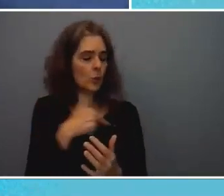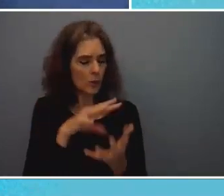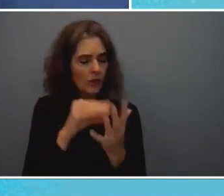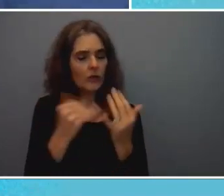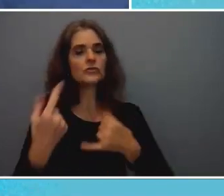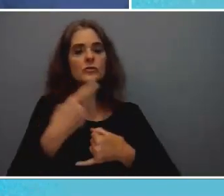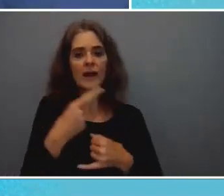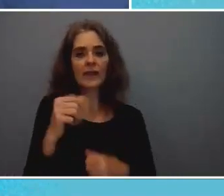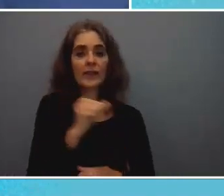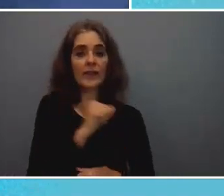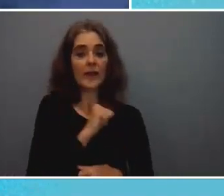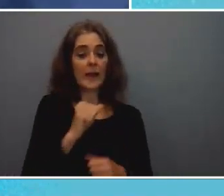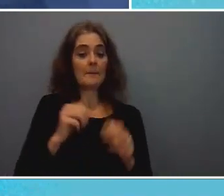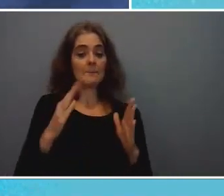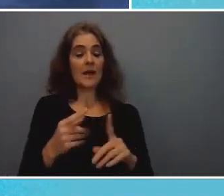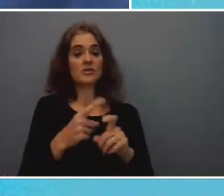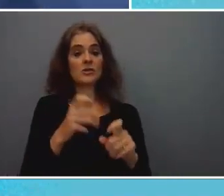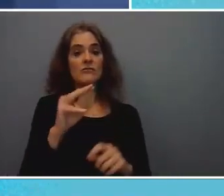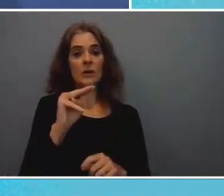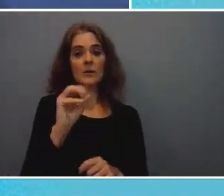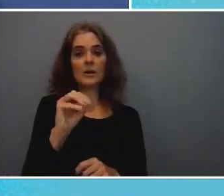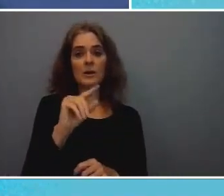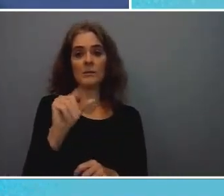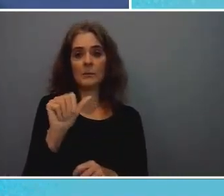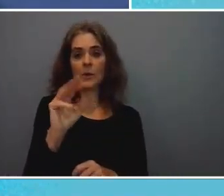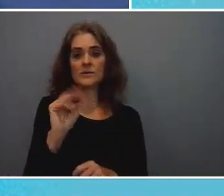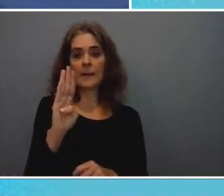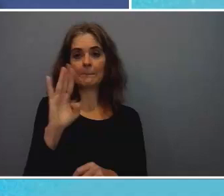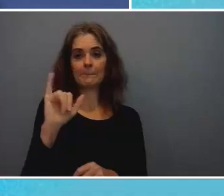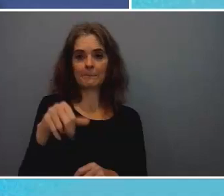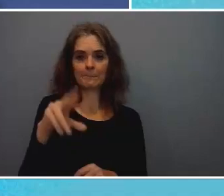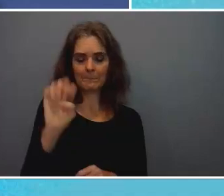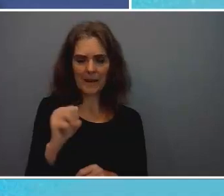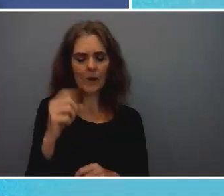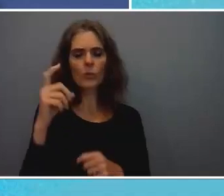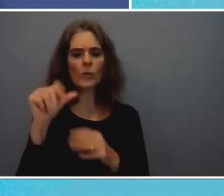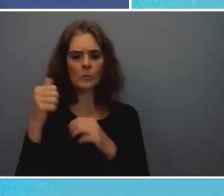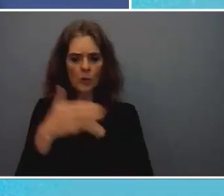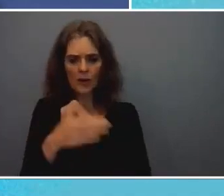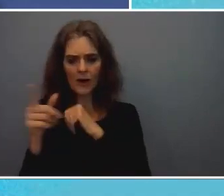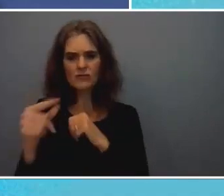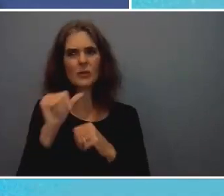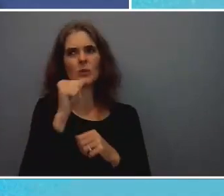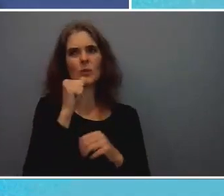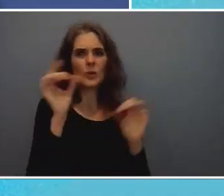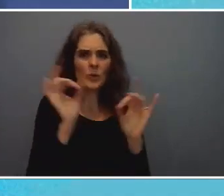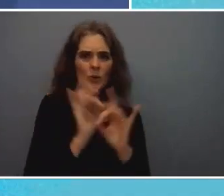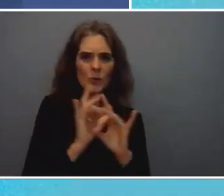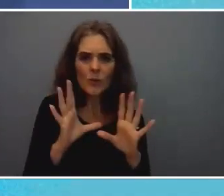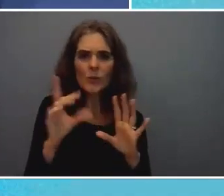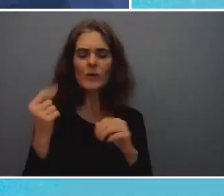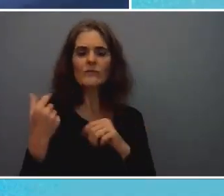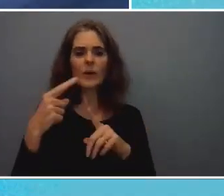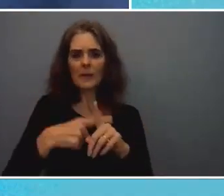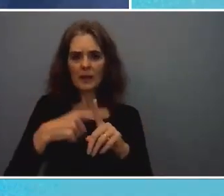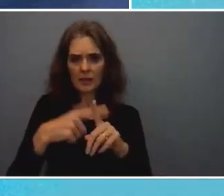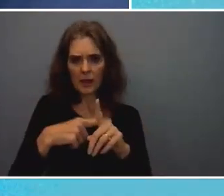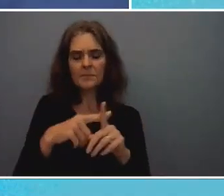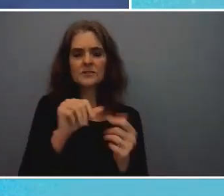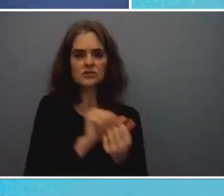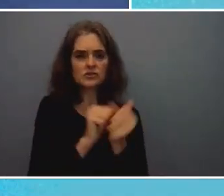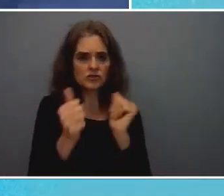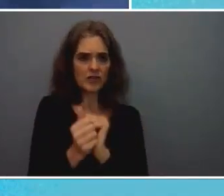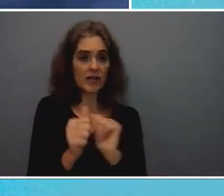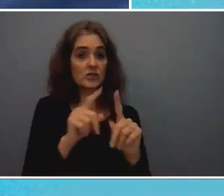and from from vanuatu countries who are severely suffering from climate change but with the